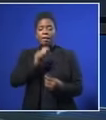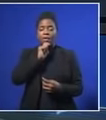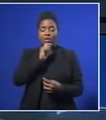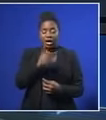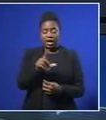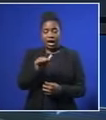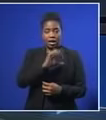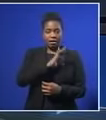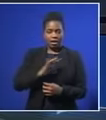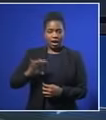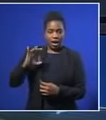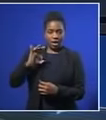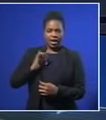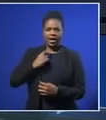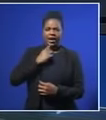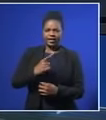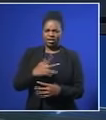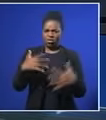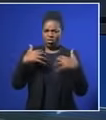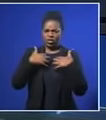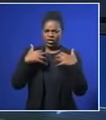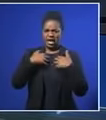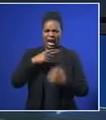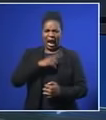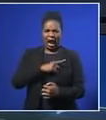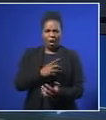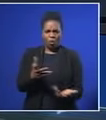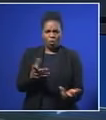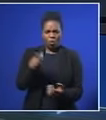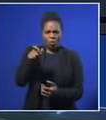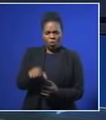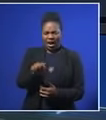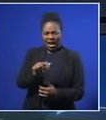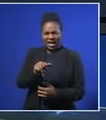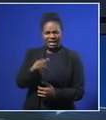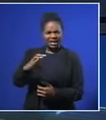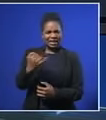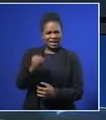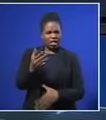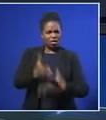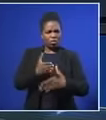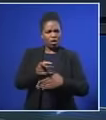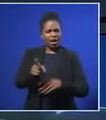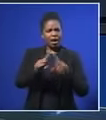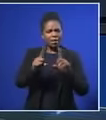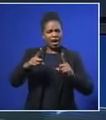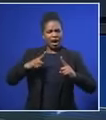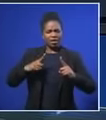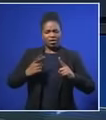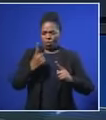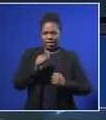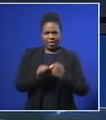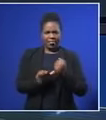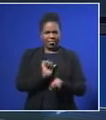DA Mayor of Johannesburg Herman Mashaba said he was concerned that Present was still employed by the ANC despite his arrest